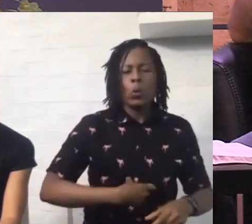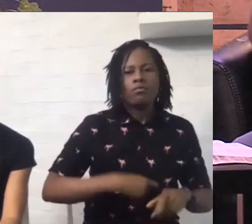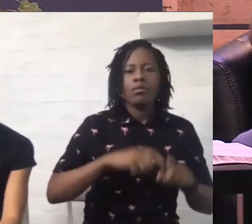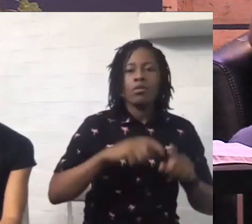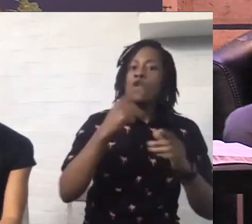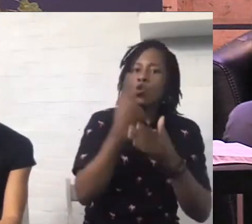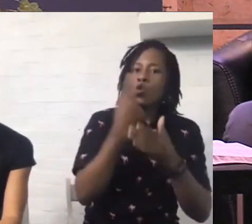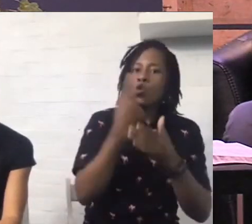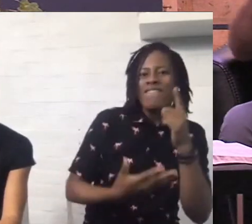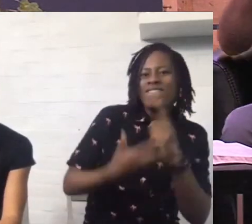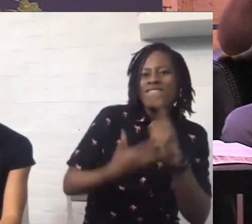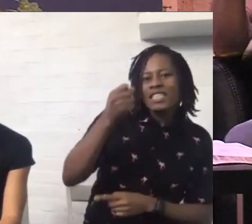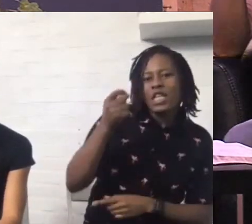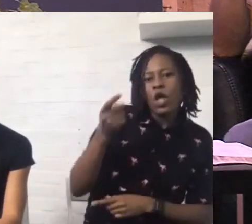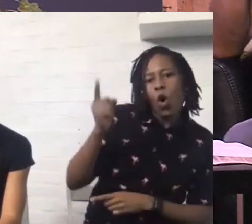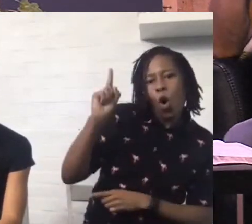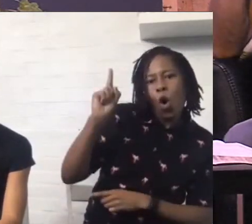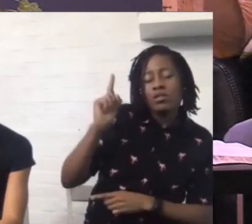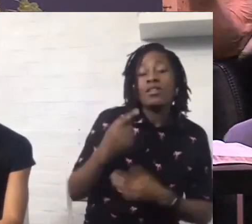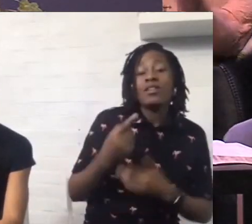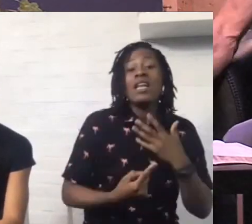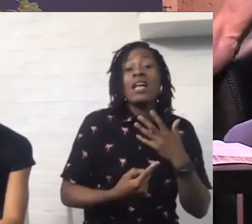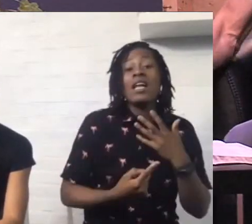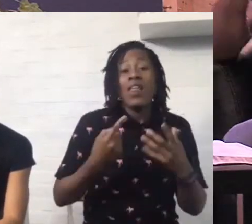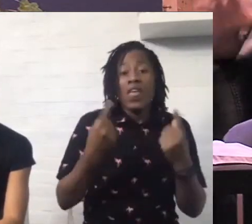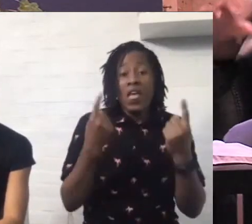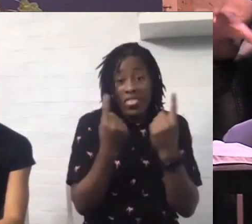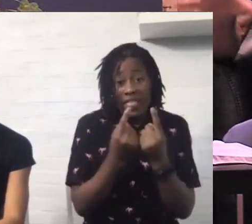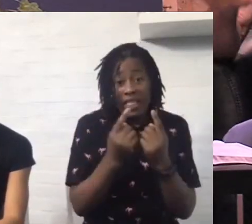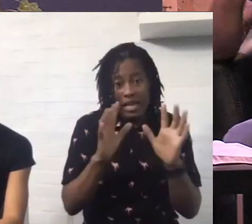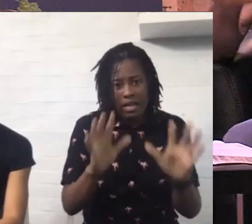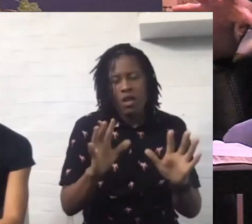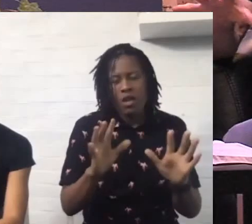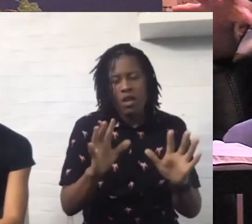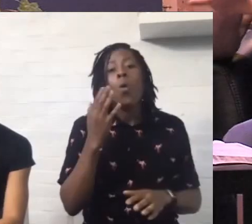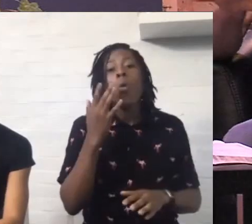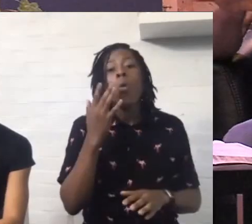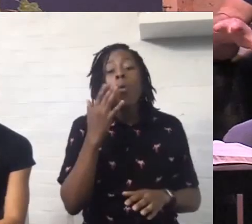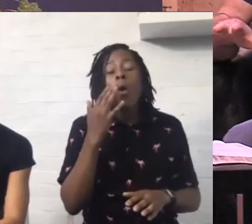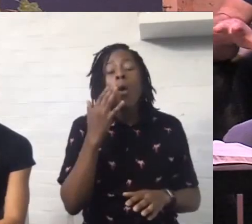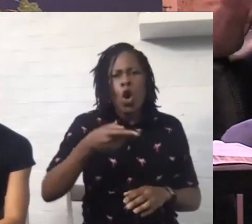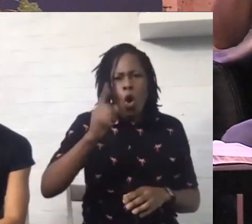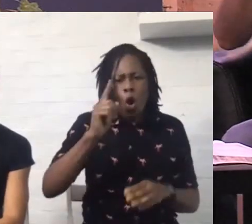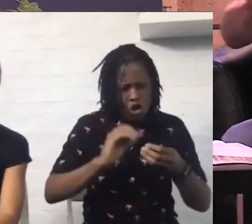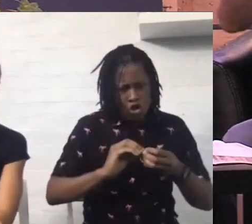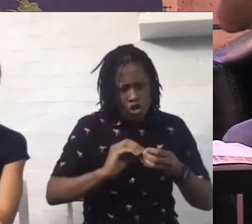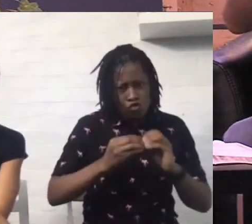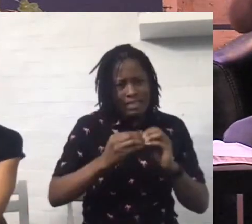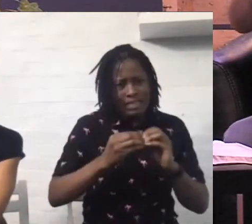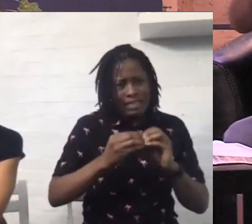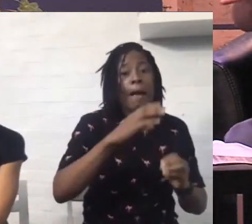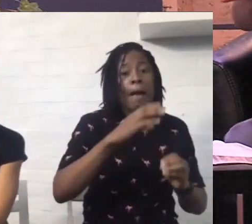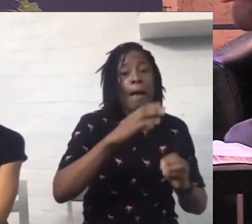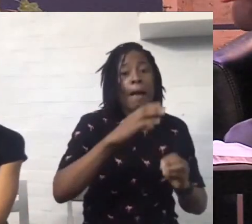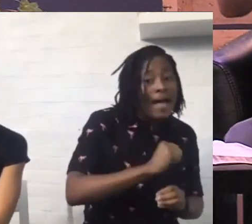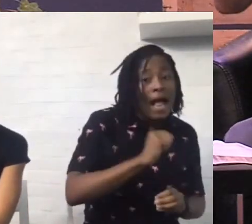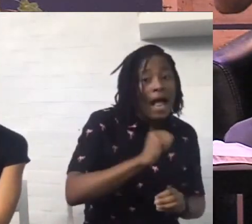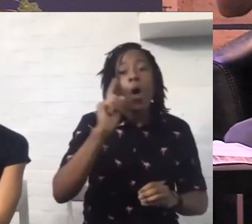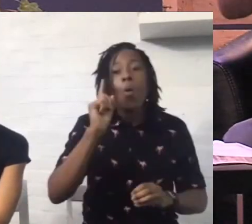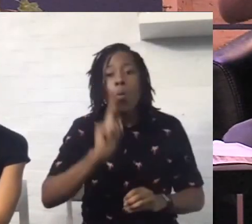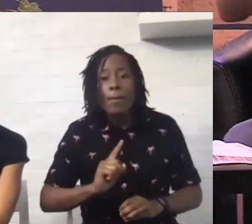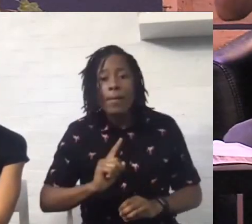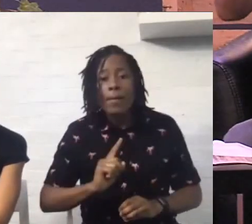thing is we have to understand is that when God created men and women, he made us